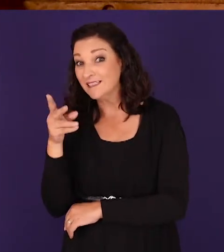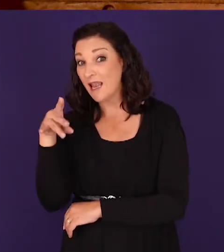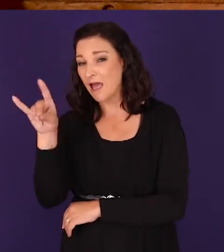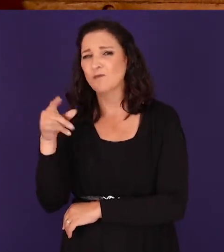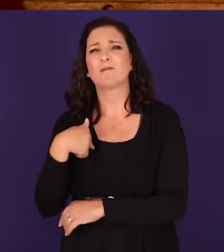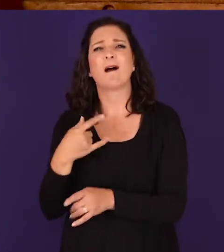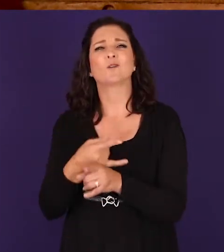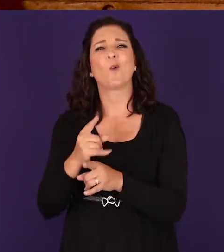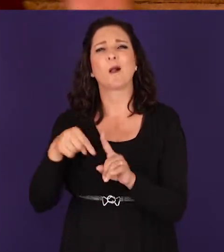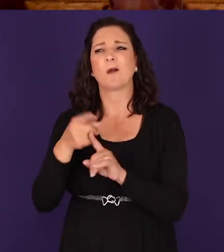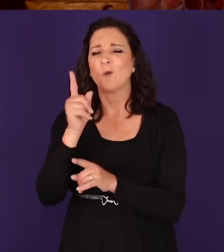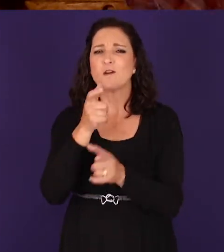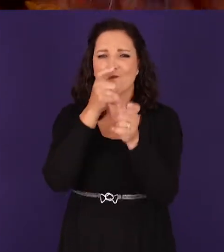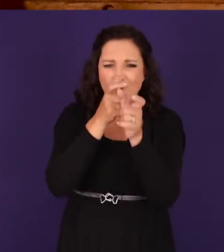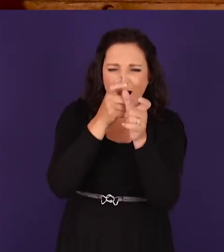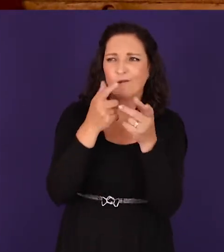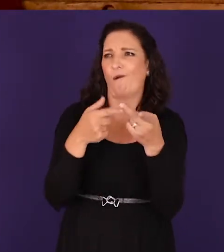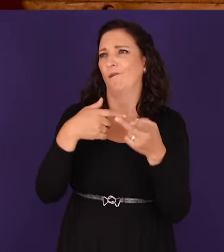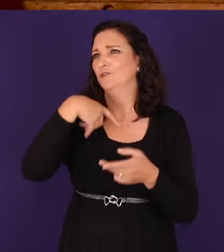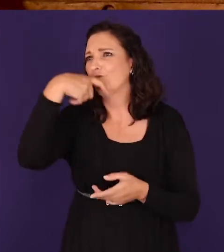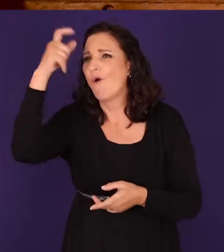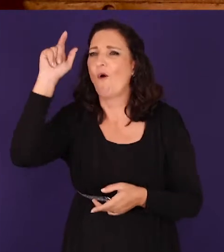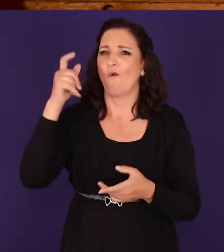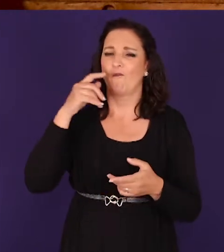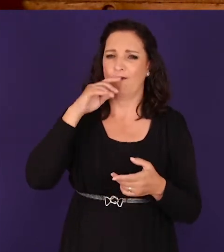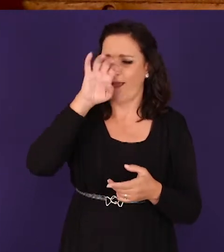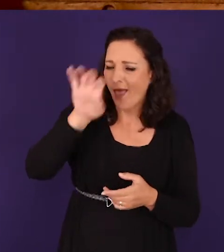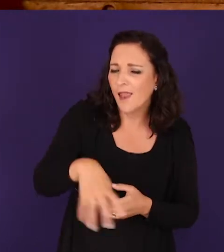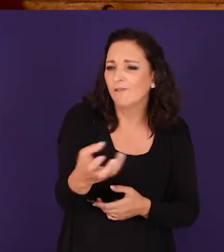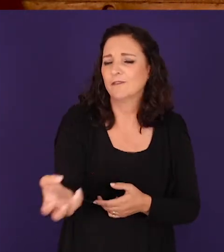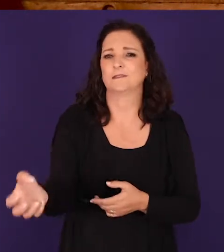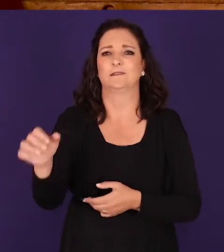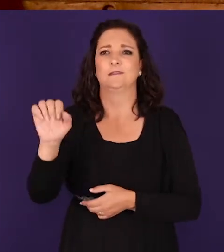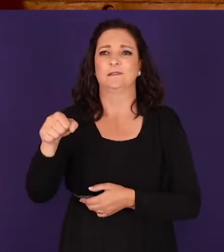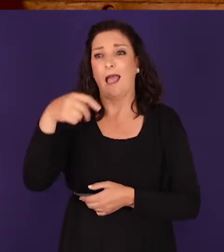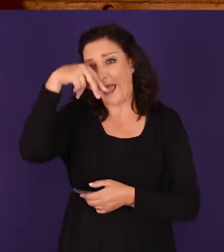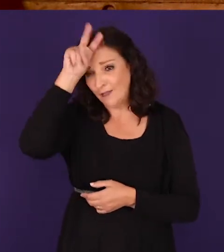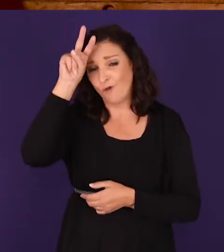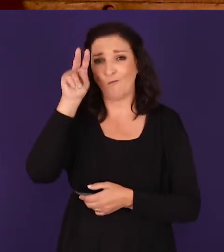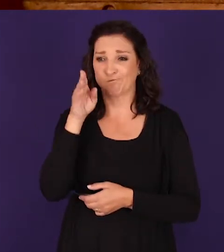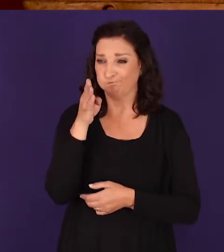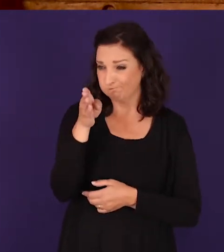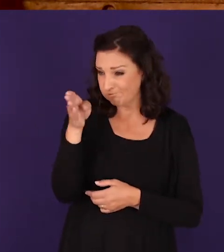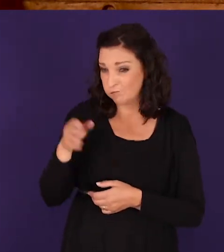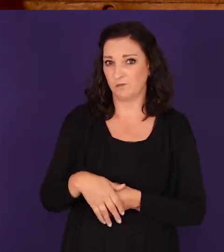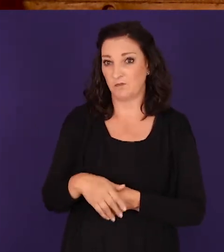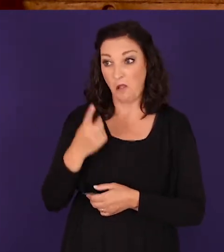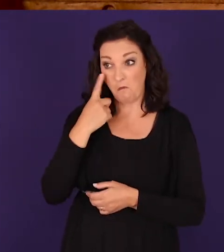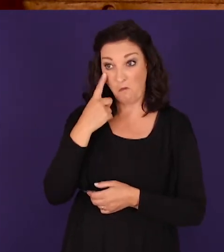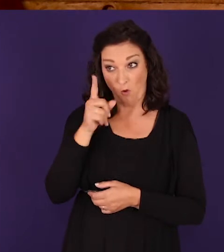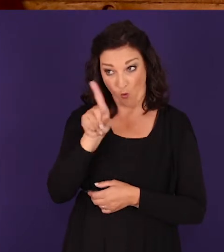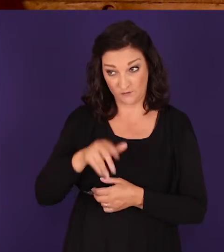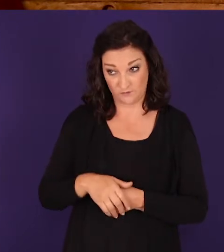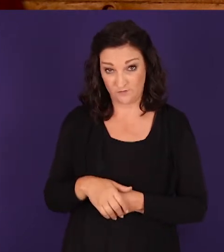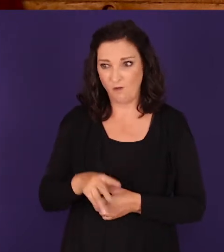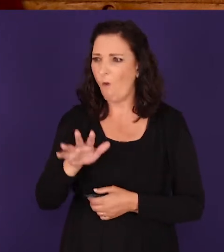the rhino and the giraffe and the elephant and of course the the antelope and I said